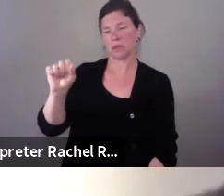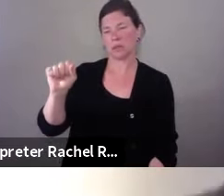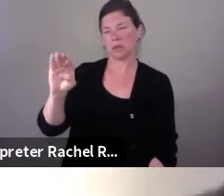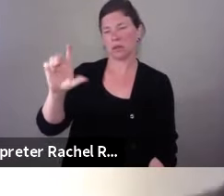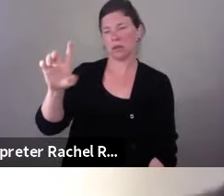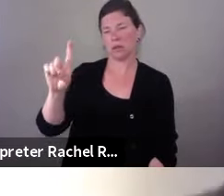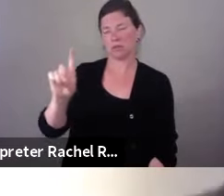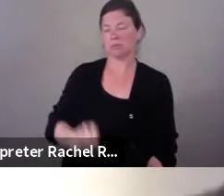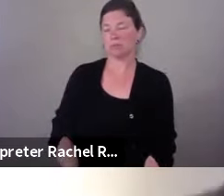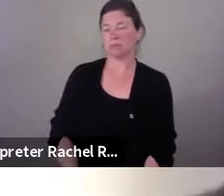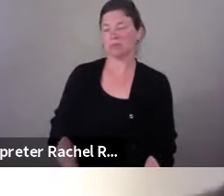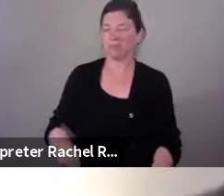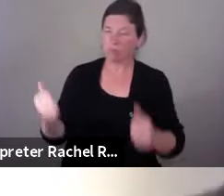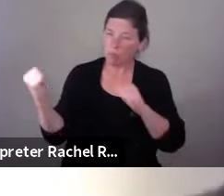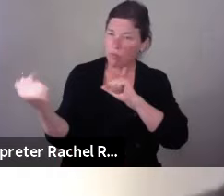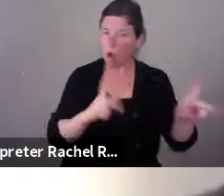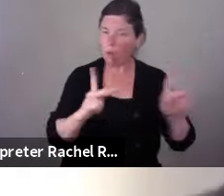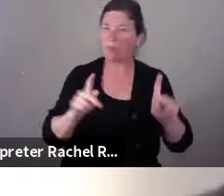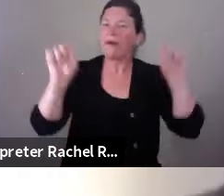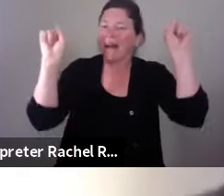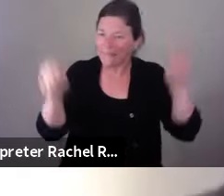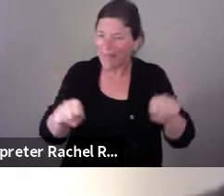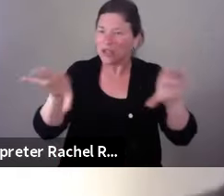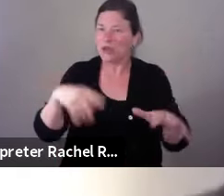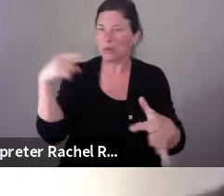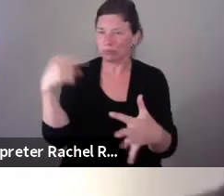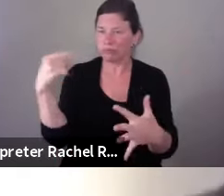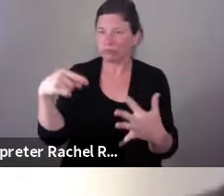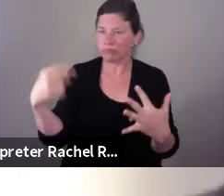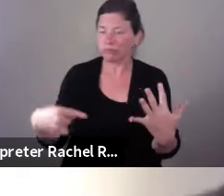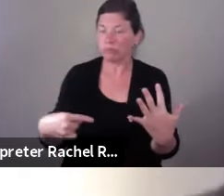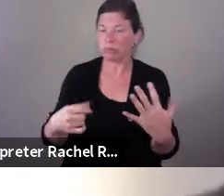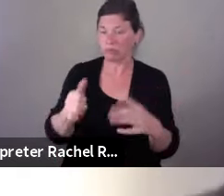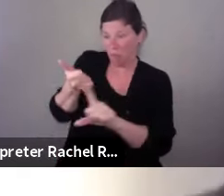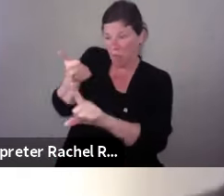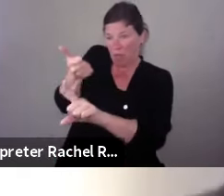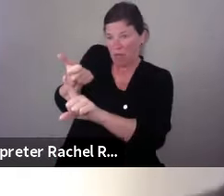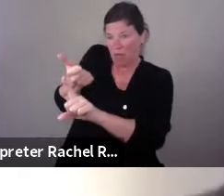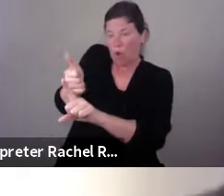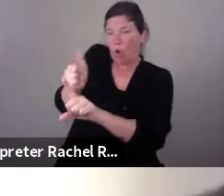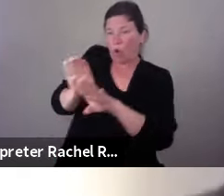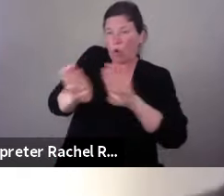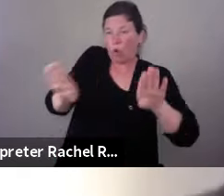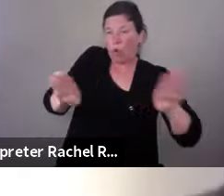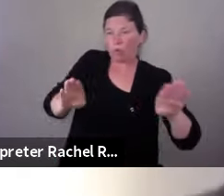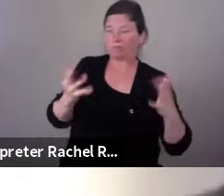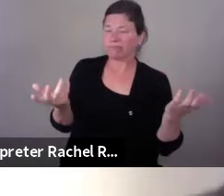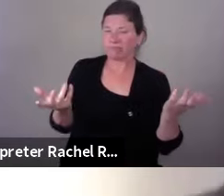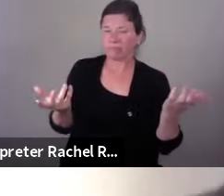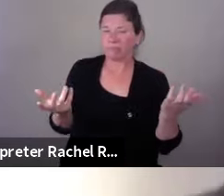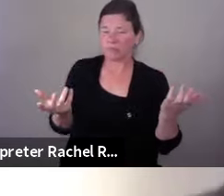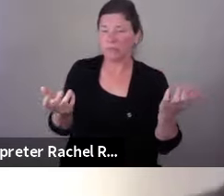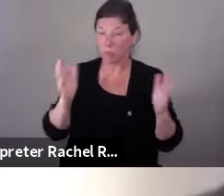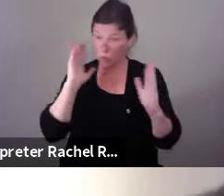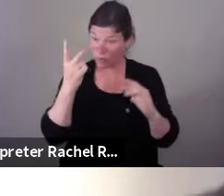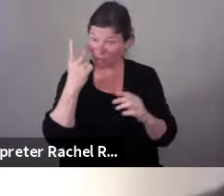something in some different way. And everyone that you're going to see in these video clips is proof of that.